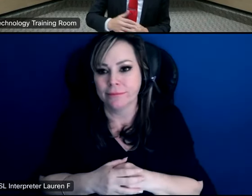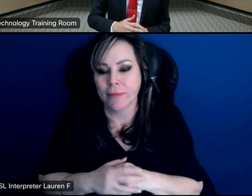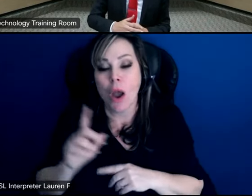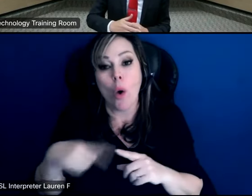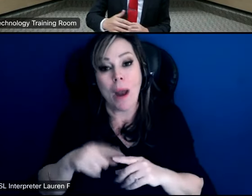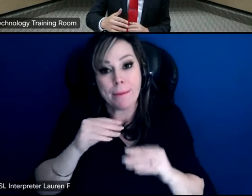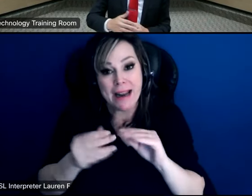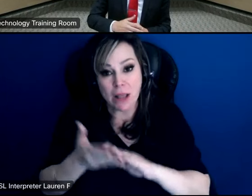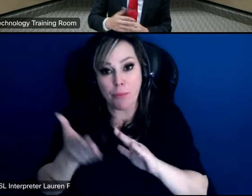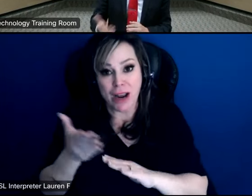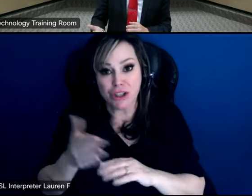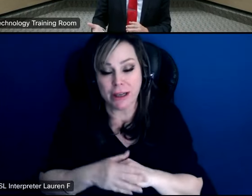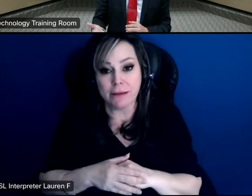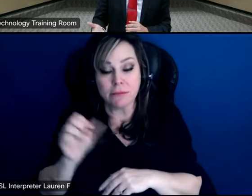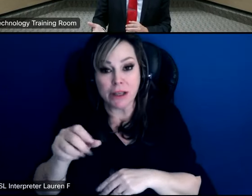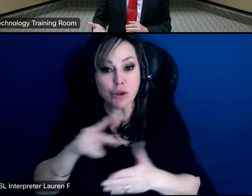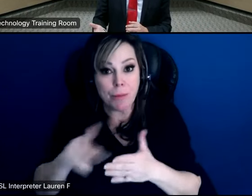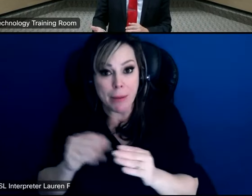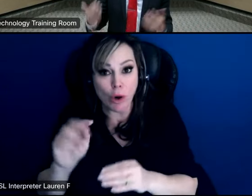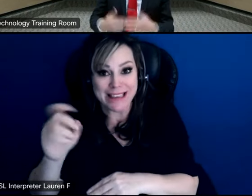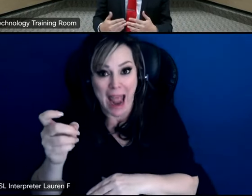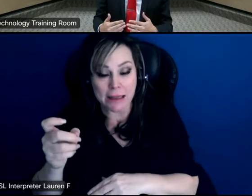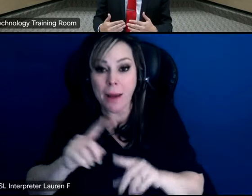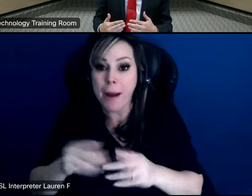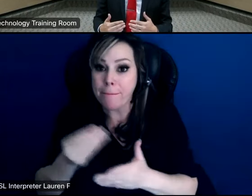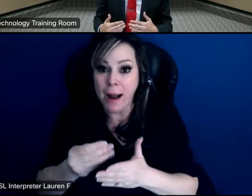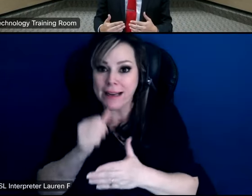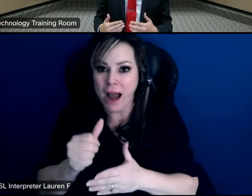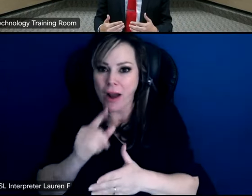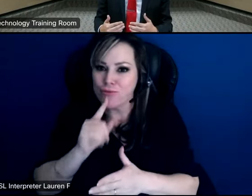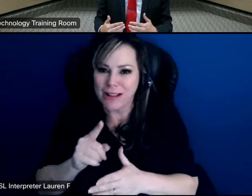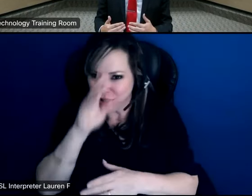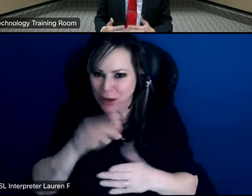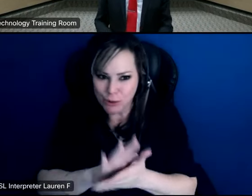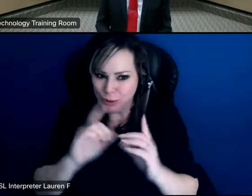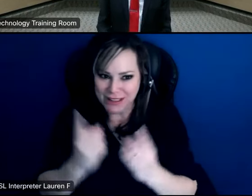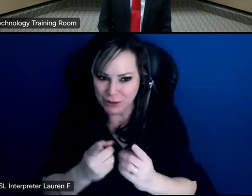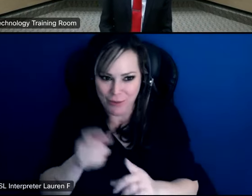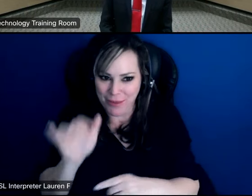your maintenance and operation yes you are paying more taxes but money isn't necessarily coming to the school district